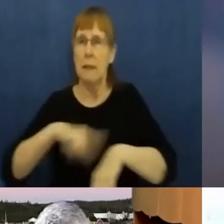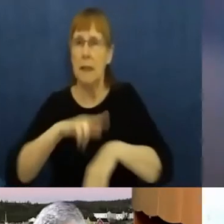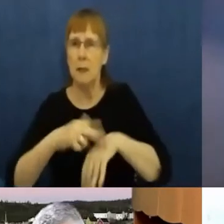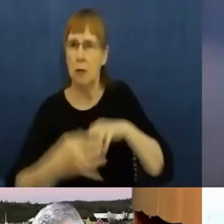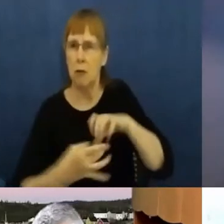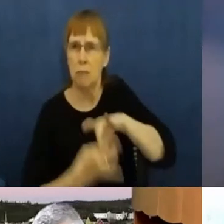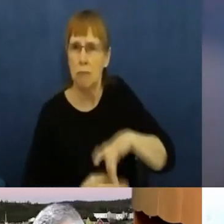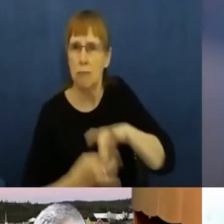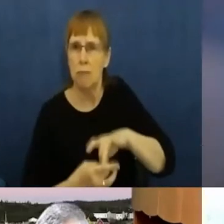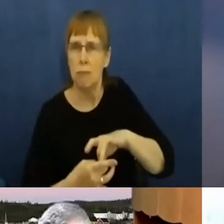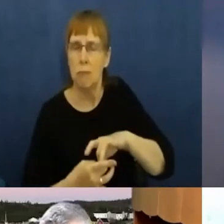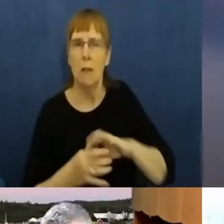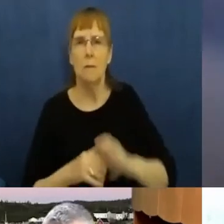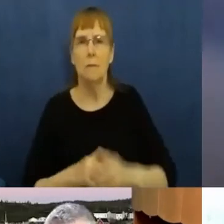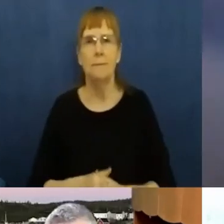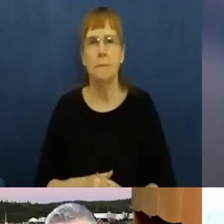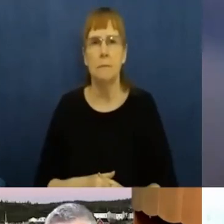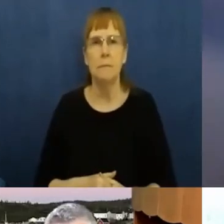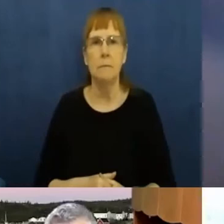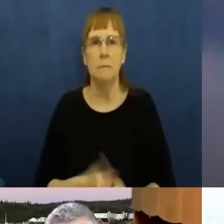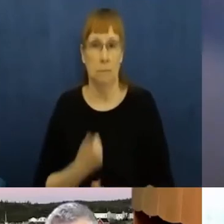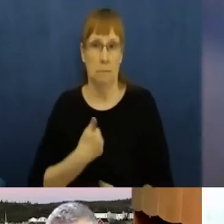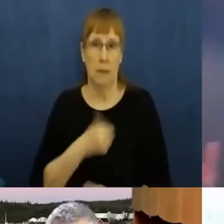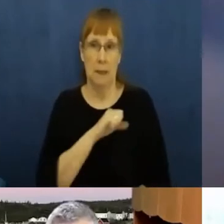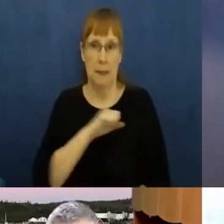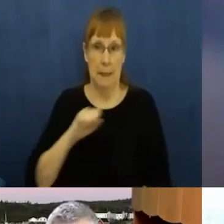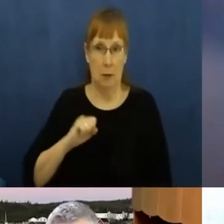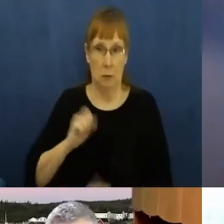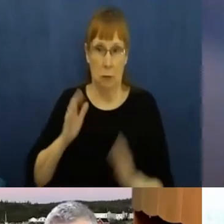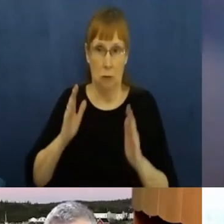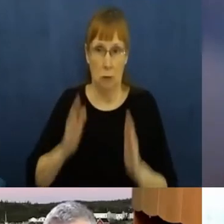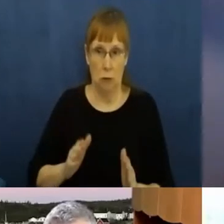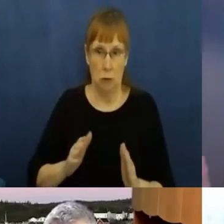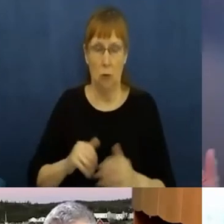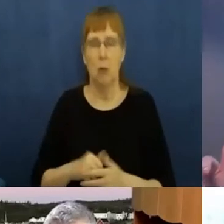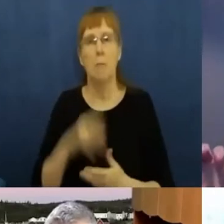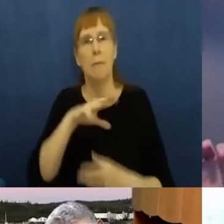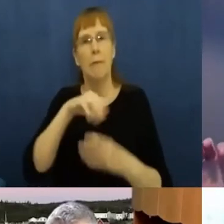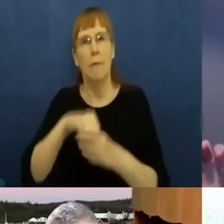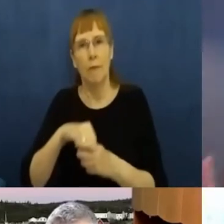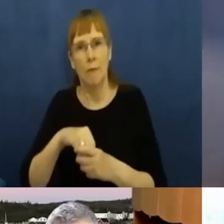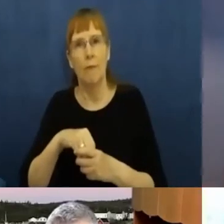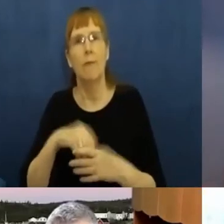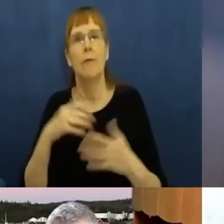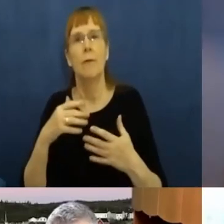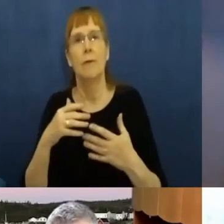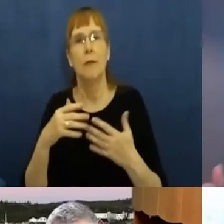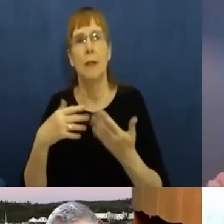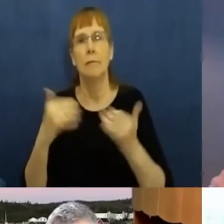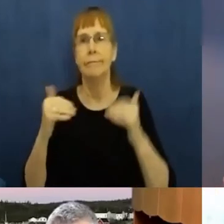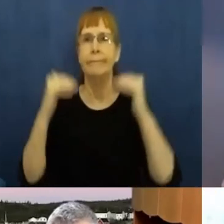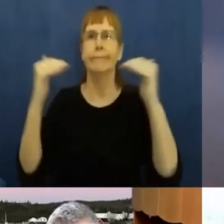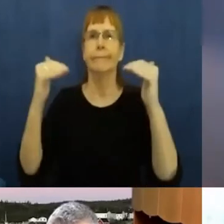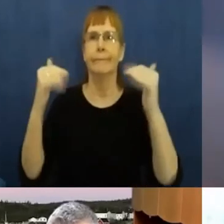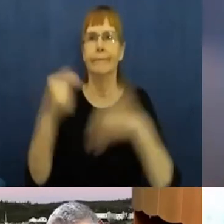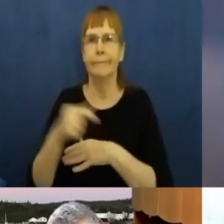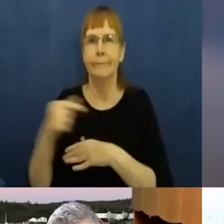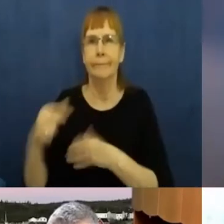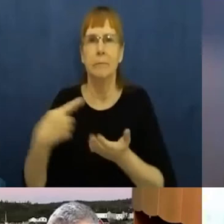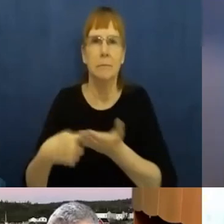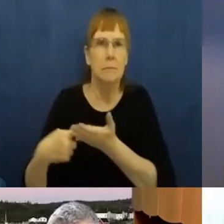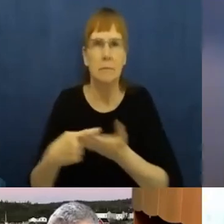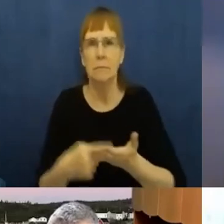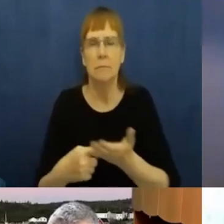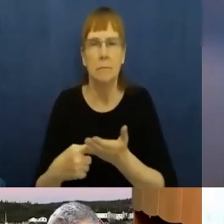As a senator, I've been involved in this very high level conversation around long term care and the way in which